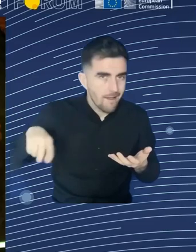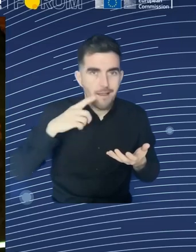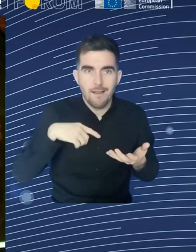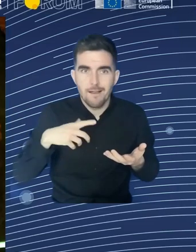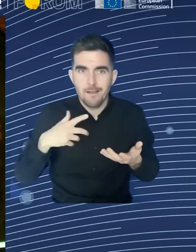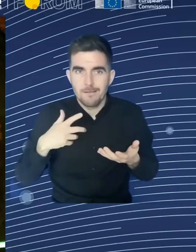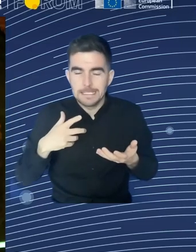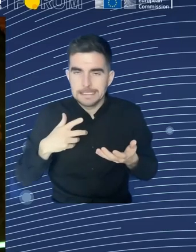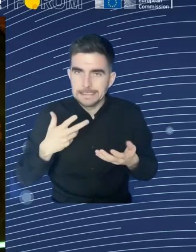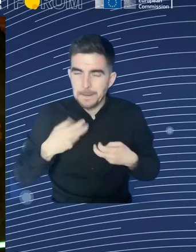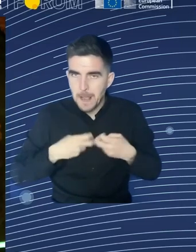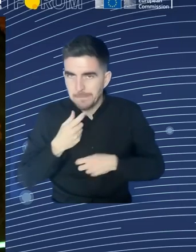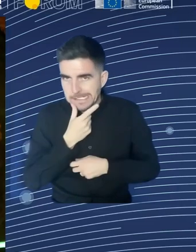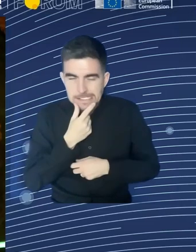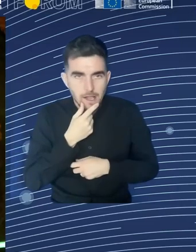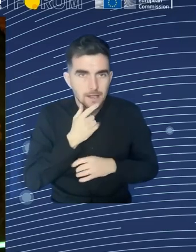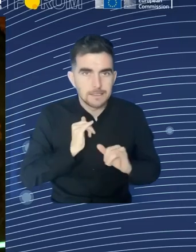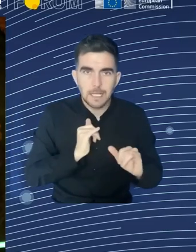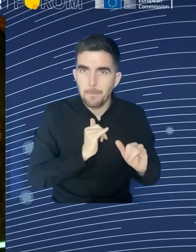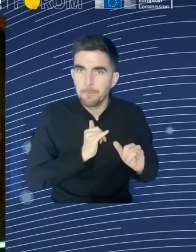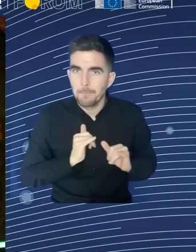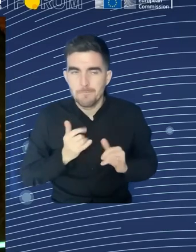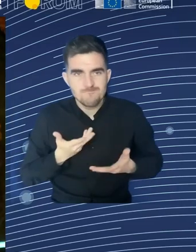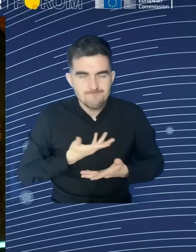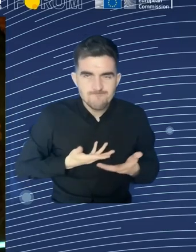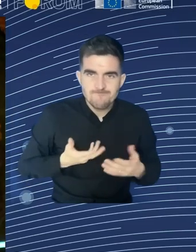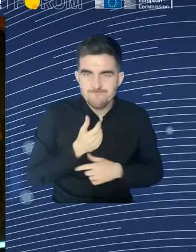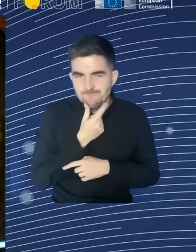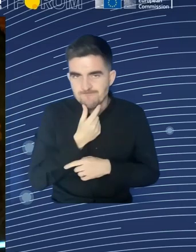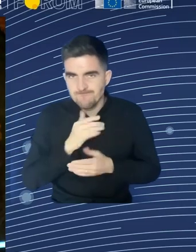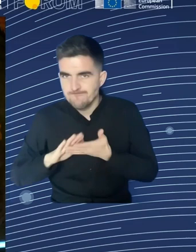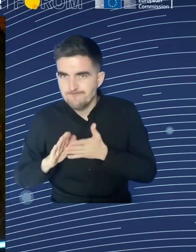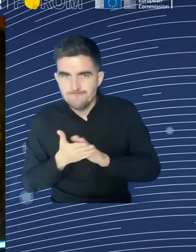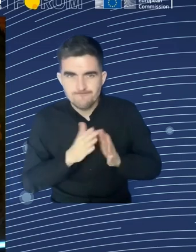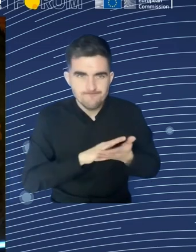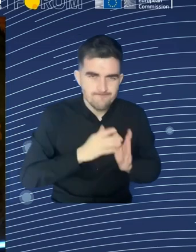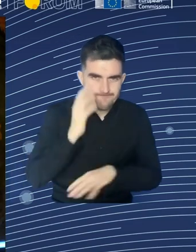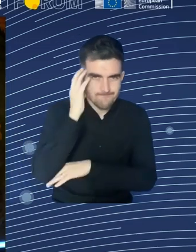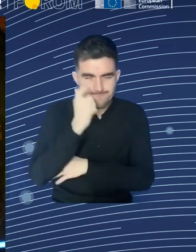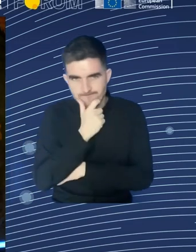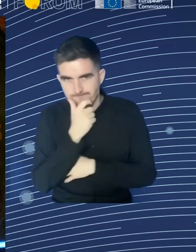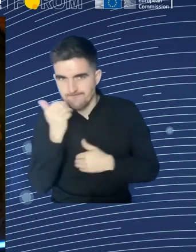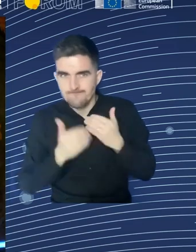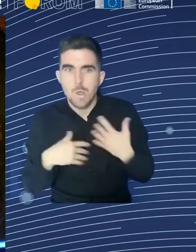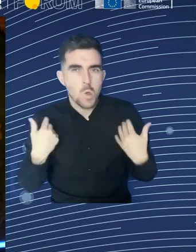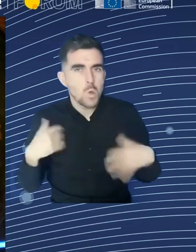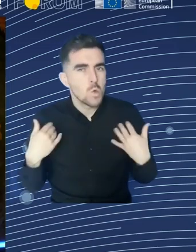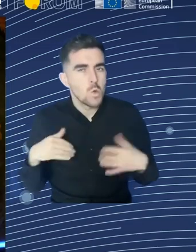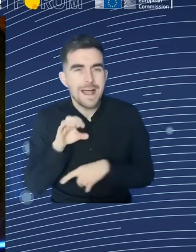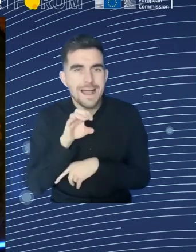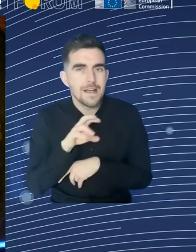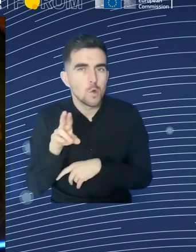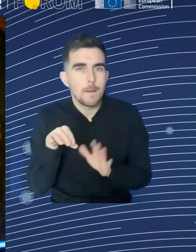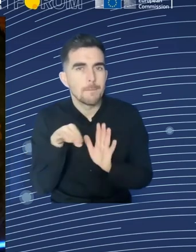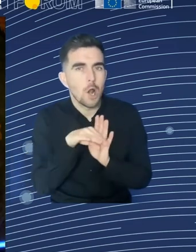learning from our on the ground experiences and from our on the ground inside. I will